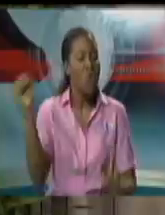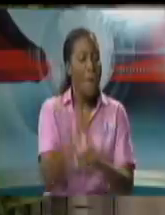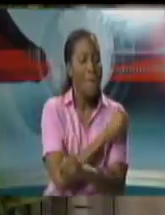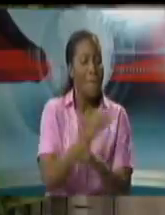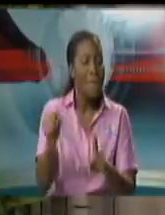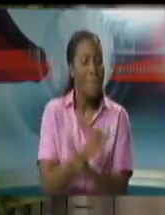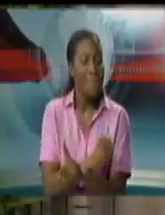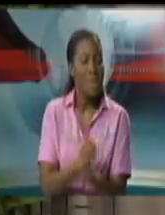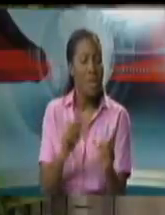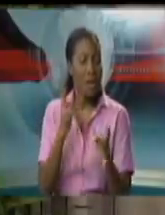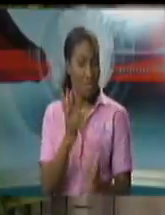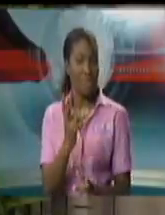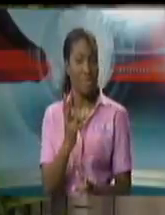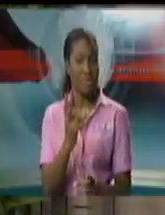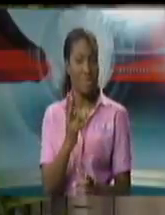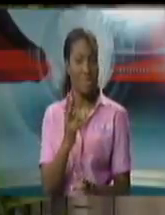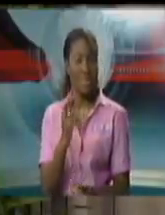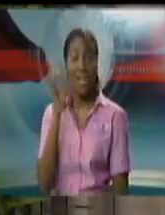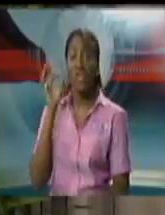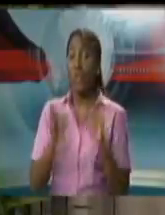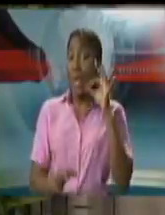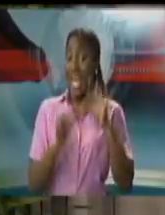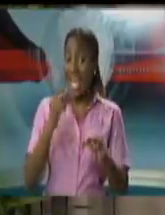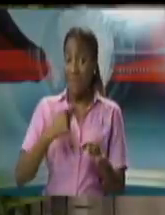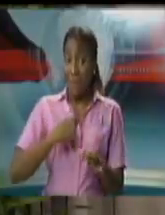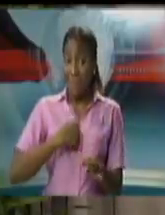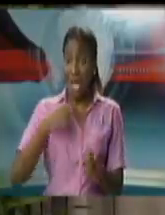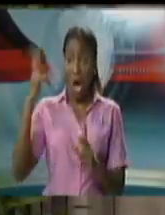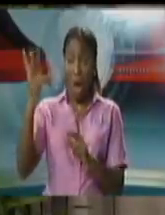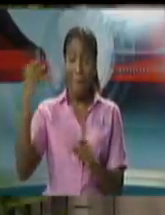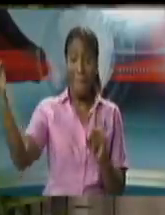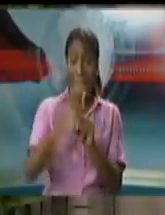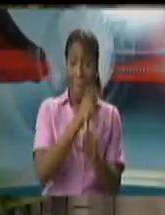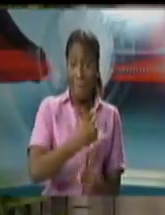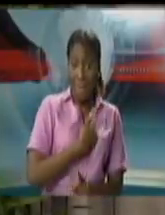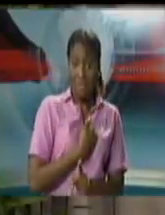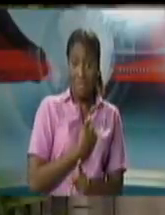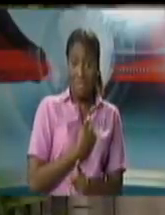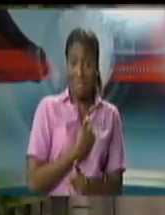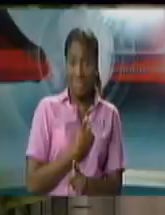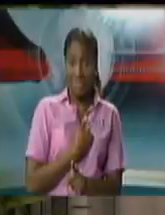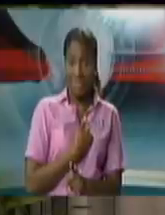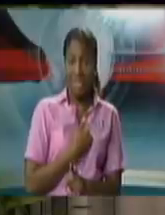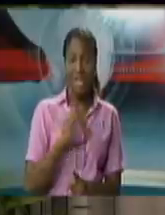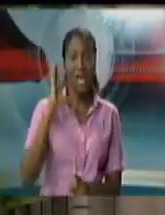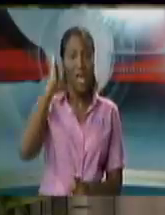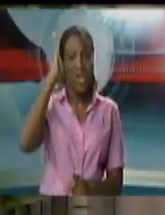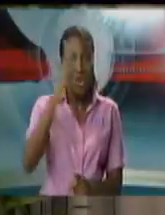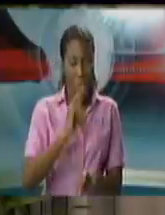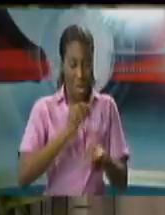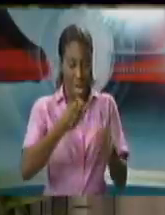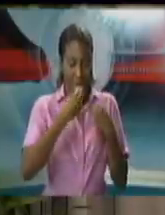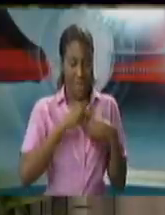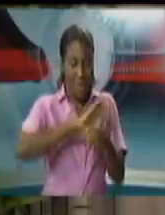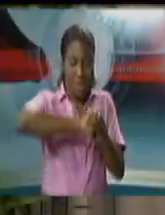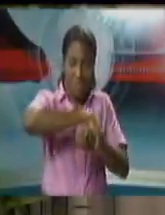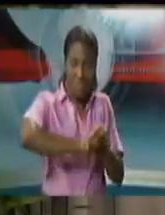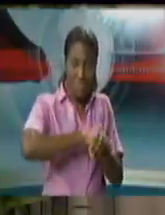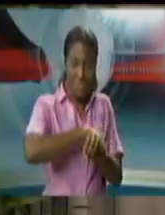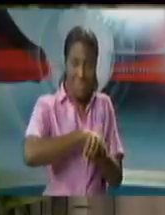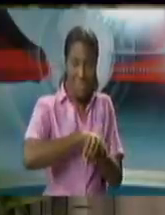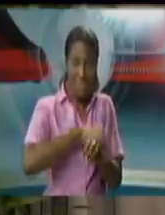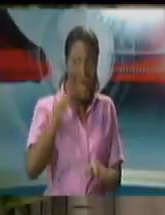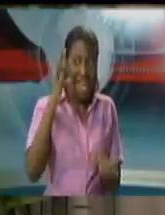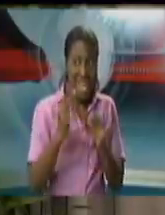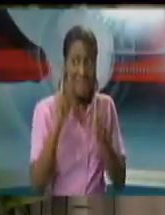person who has the benefit of the order we're proposing to give a device which would warn you if the person against whom the order is made